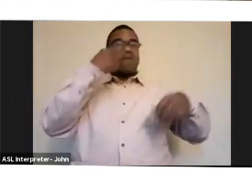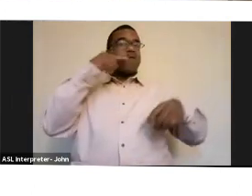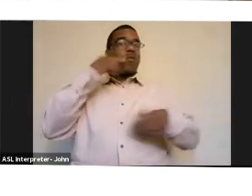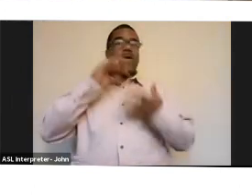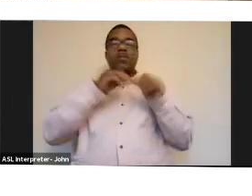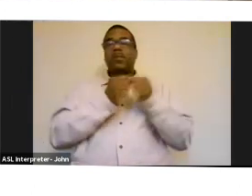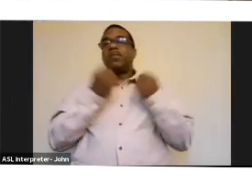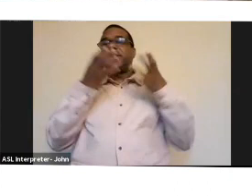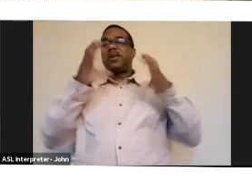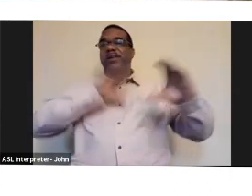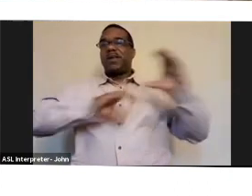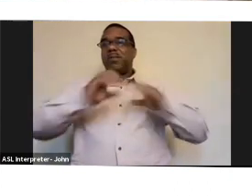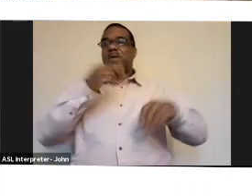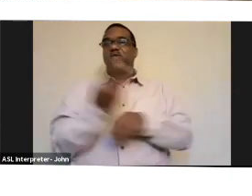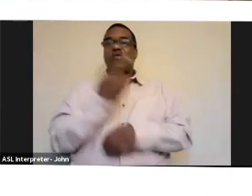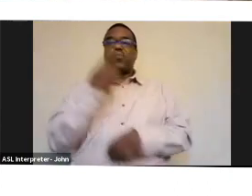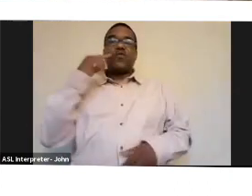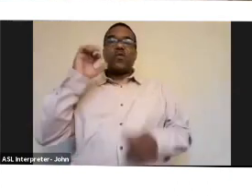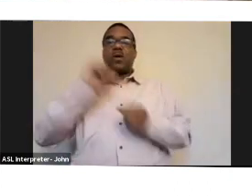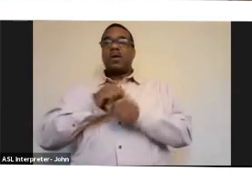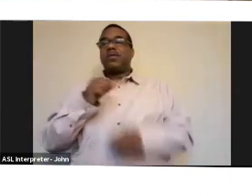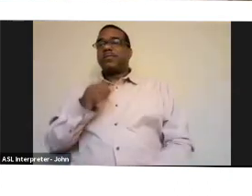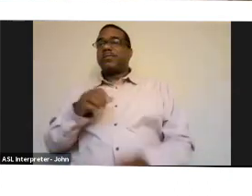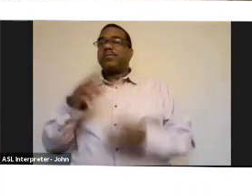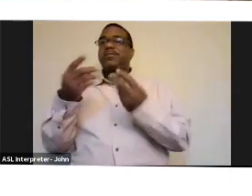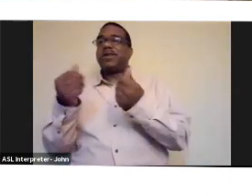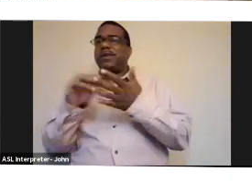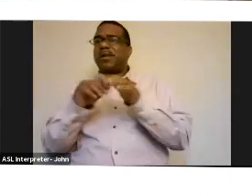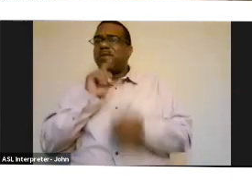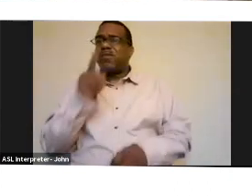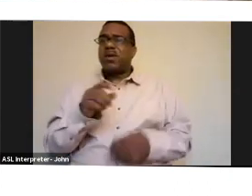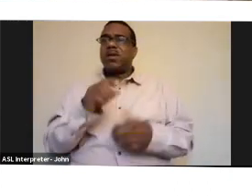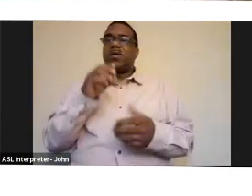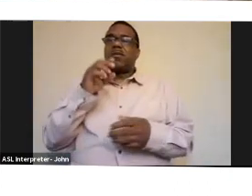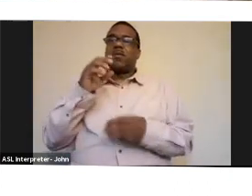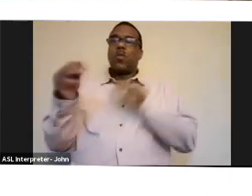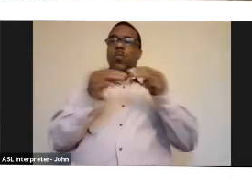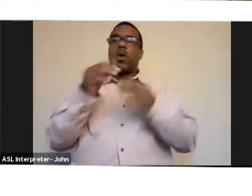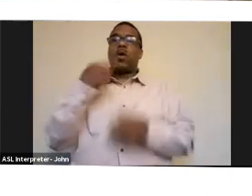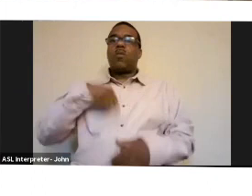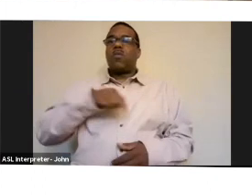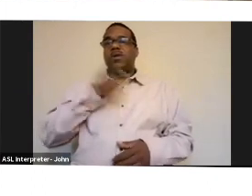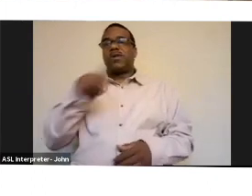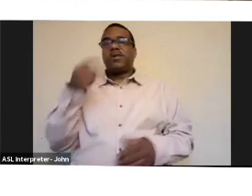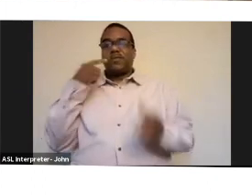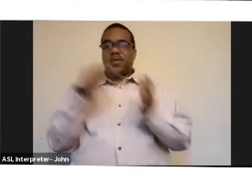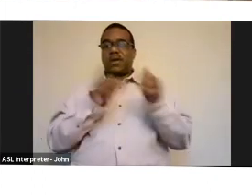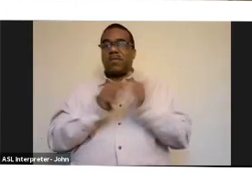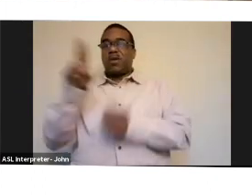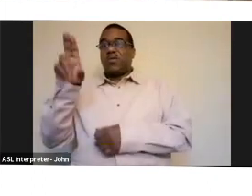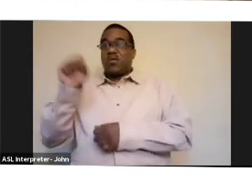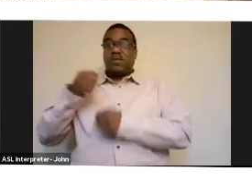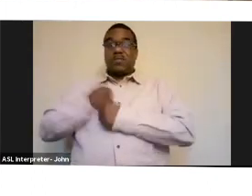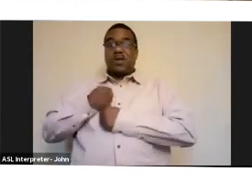chemicals that were actually created as war tactics. And when we're thinking about war, we need to also recognize that the US military